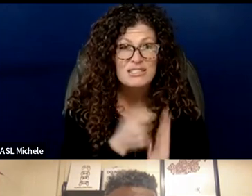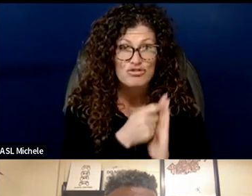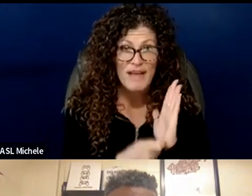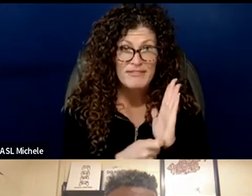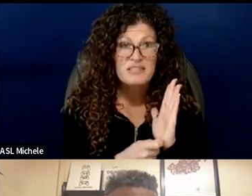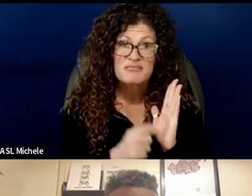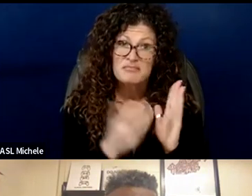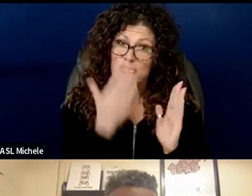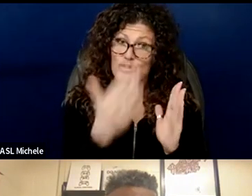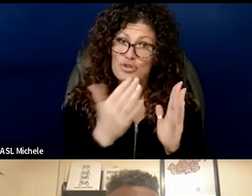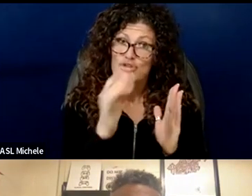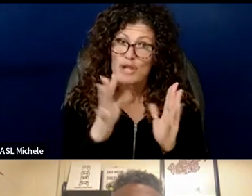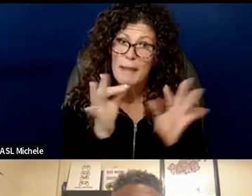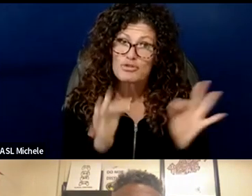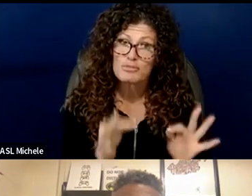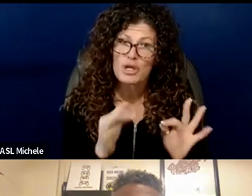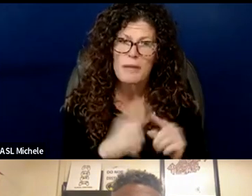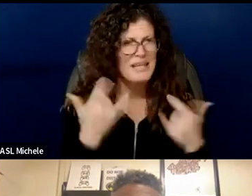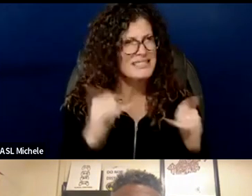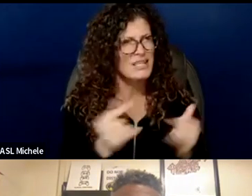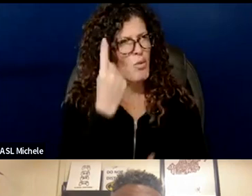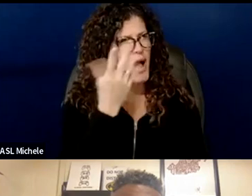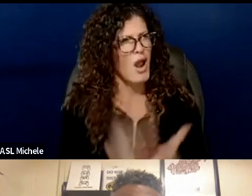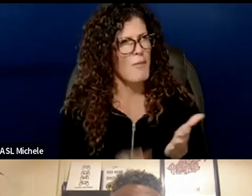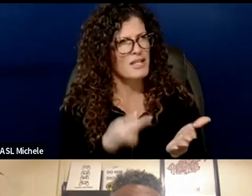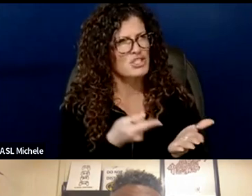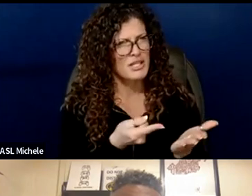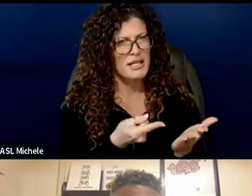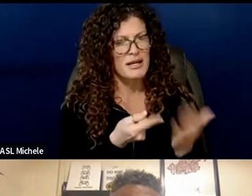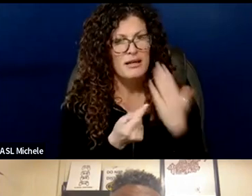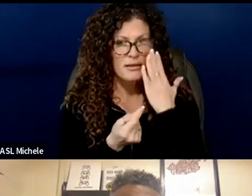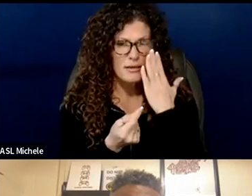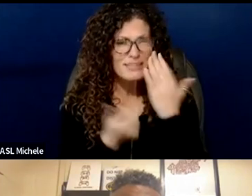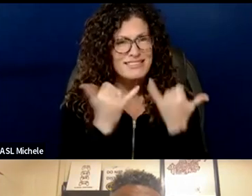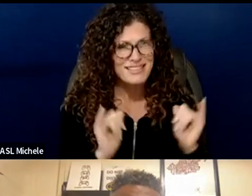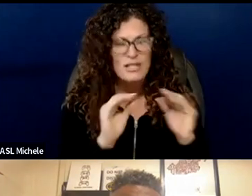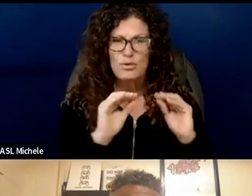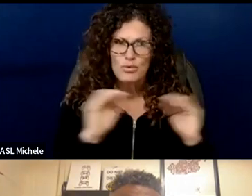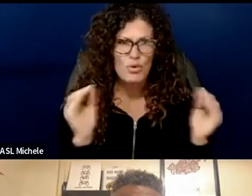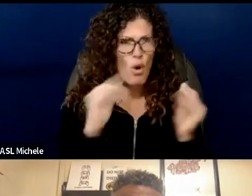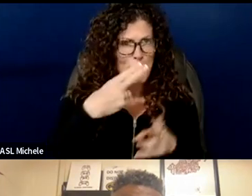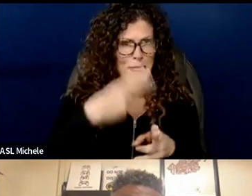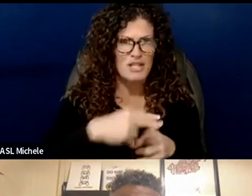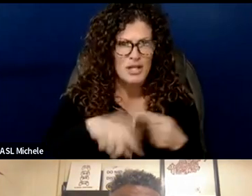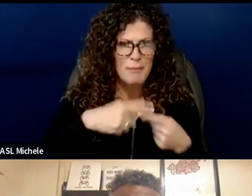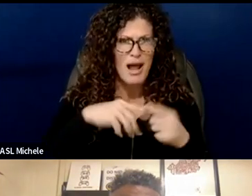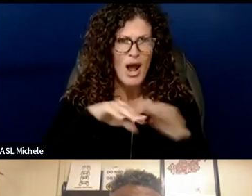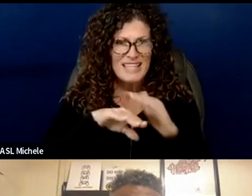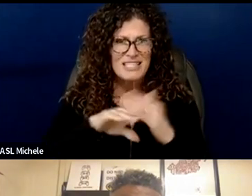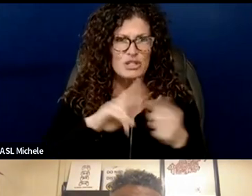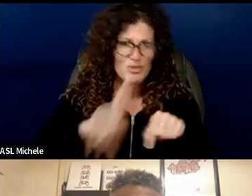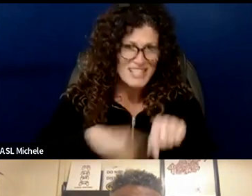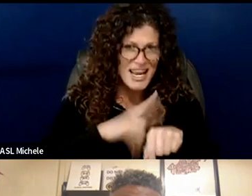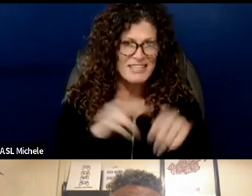description but there was still a glaring omission there is still no explicit mention of access to native language